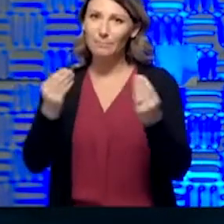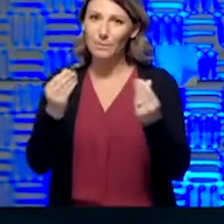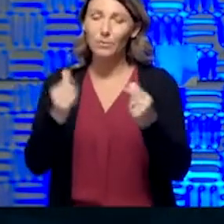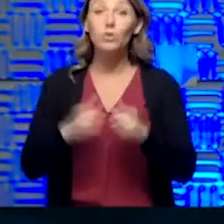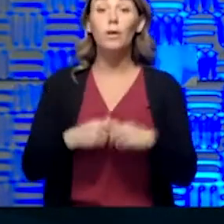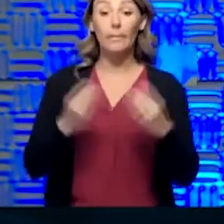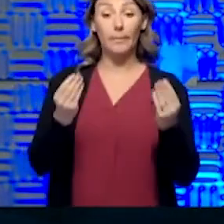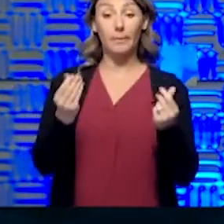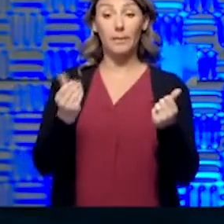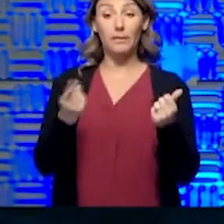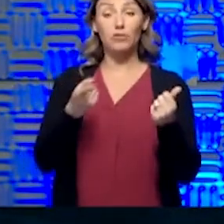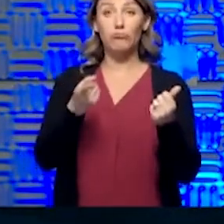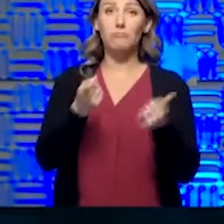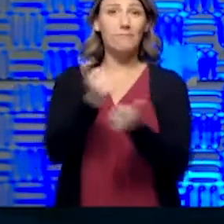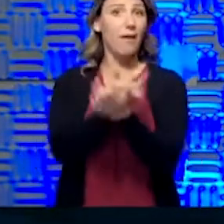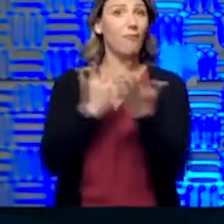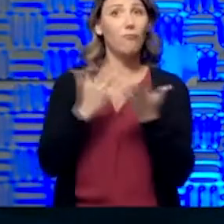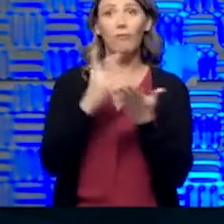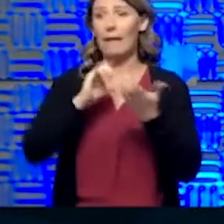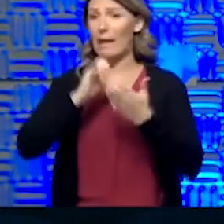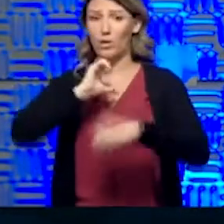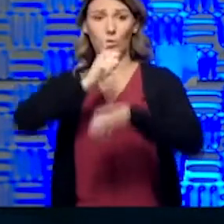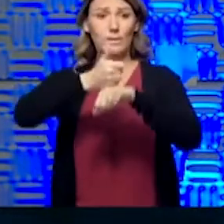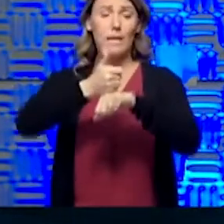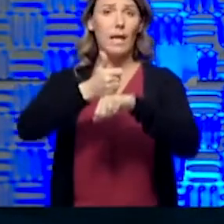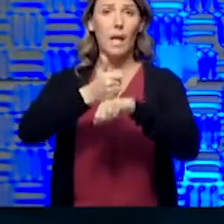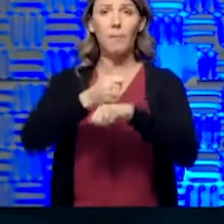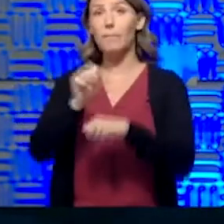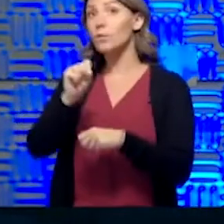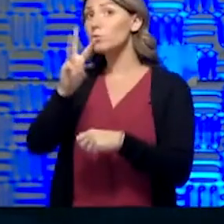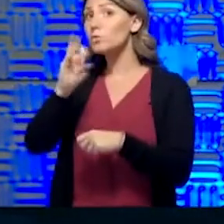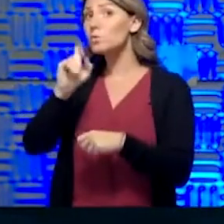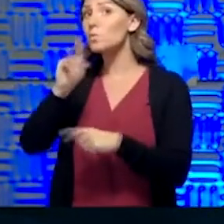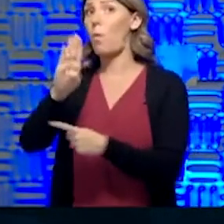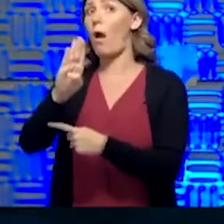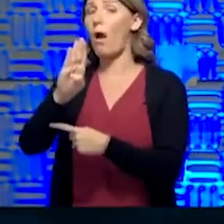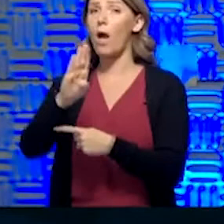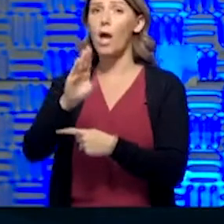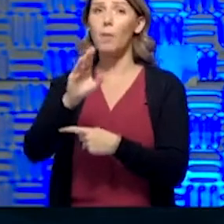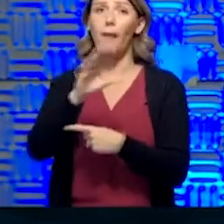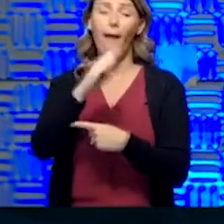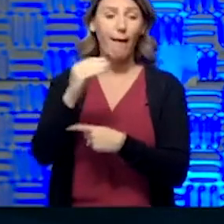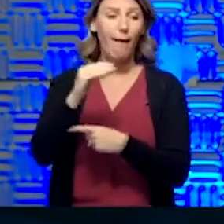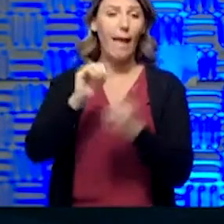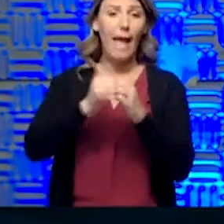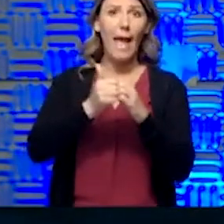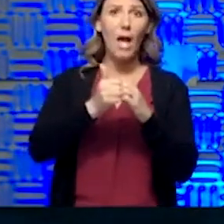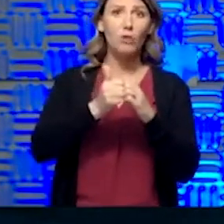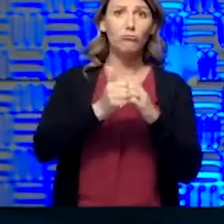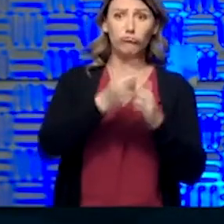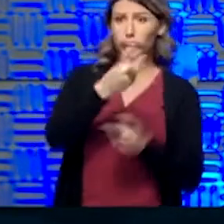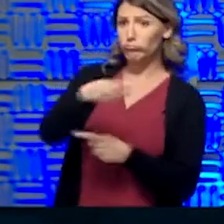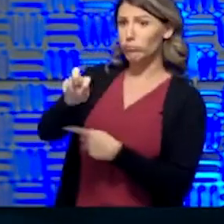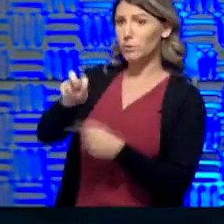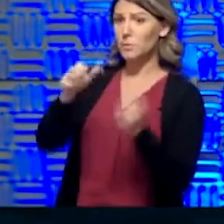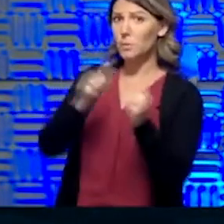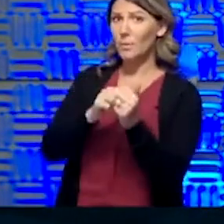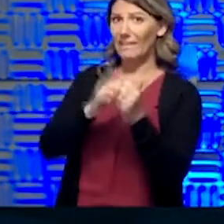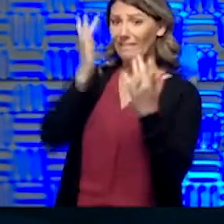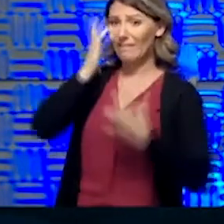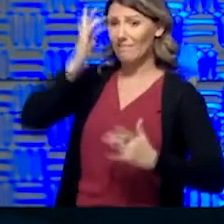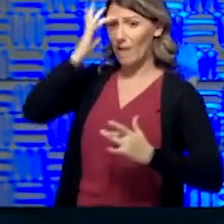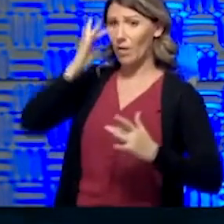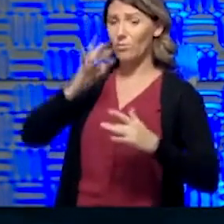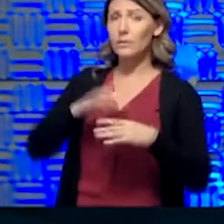materials, it's everything from how you sample it with a swab all the way through how do you transport it with a viral medium, how do you